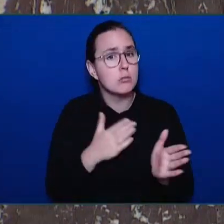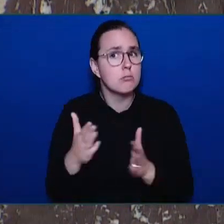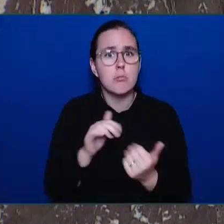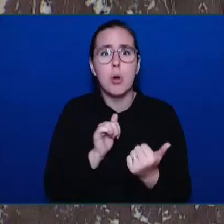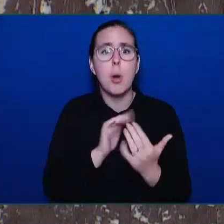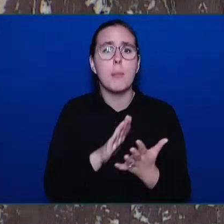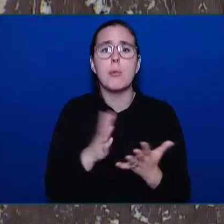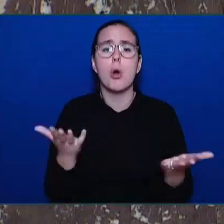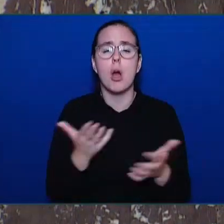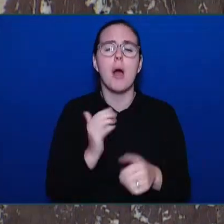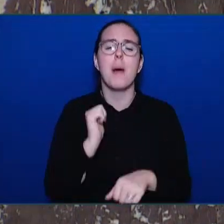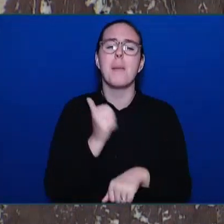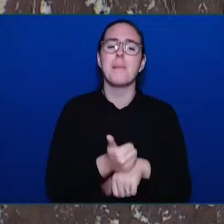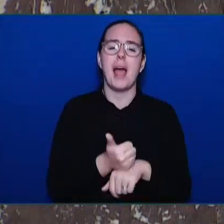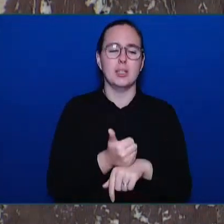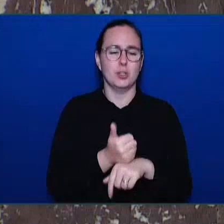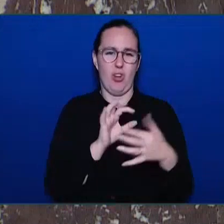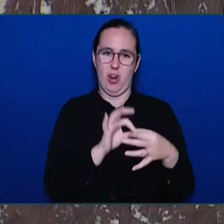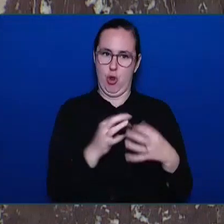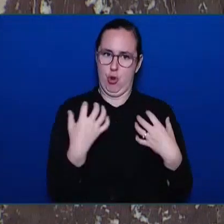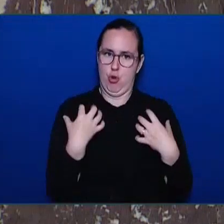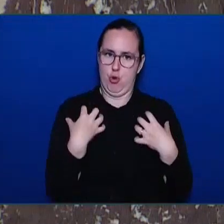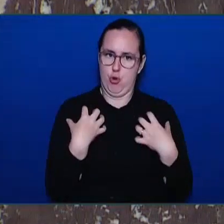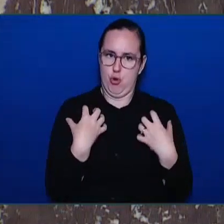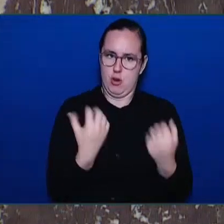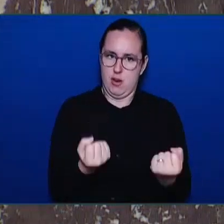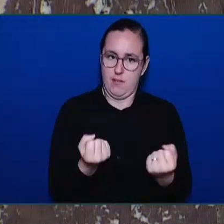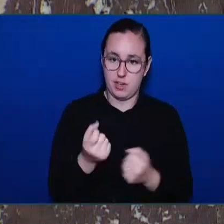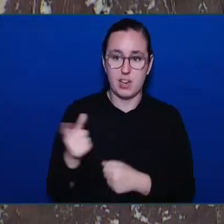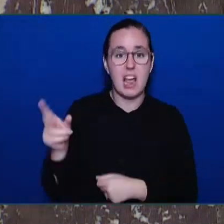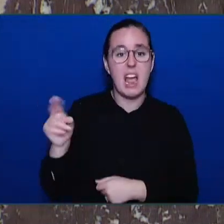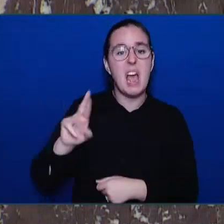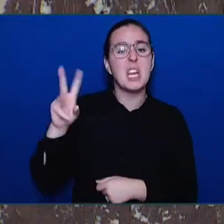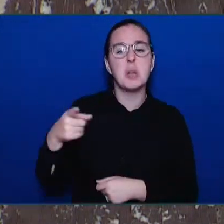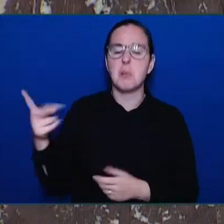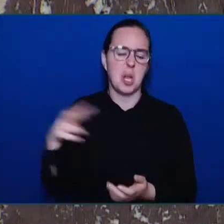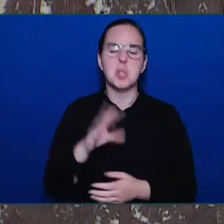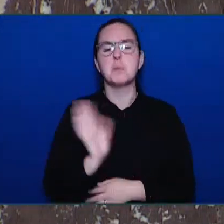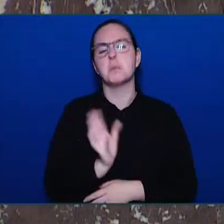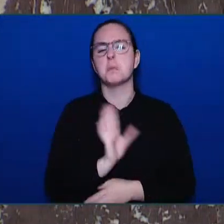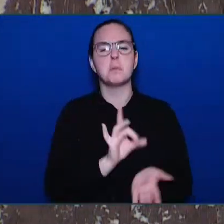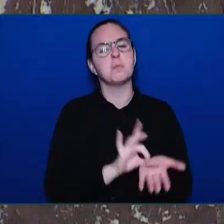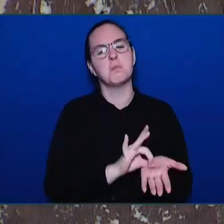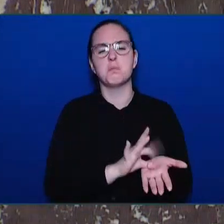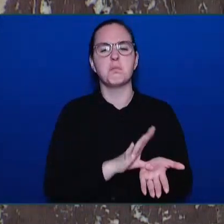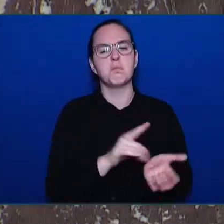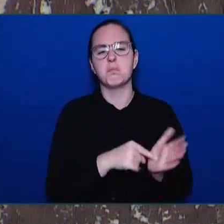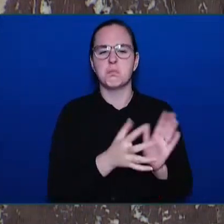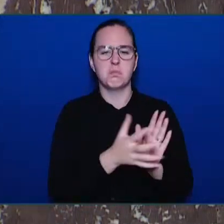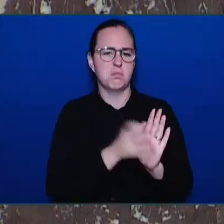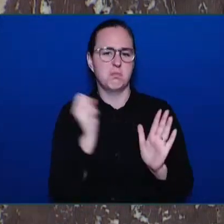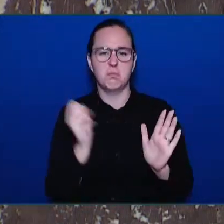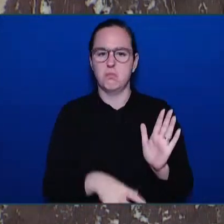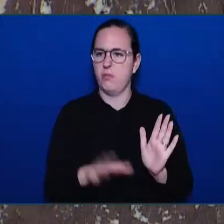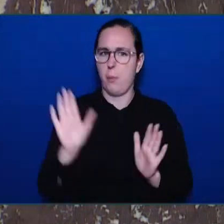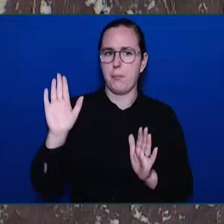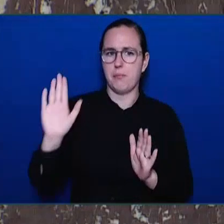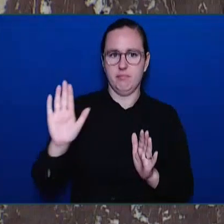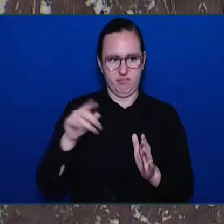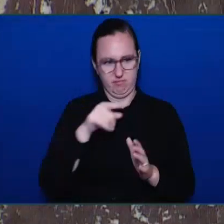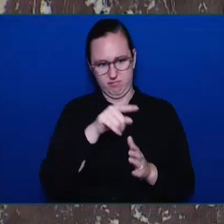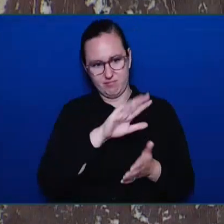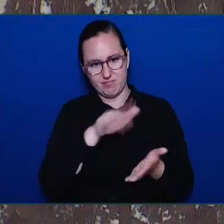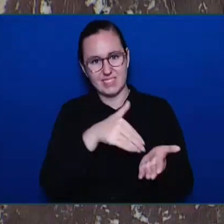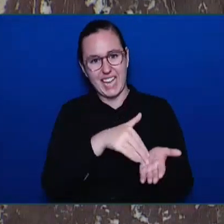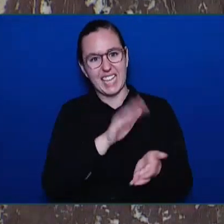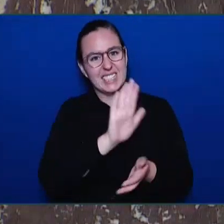led by Dr. Evan Wood, even scrubbing the report from the Centre's website. Tragically, over 8,900 people